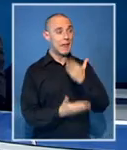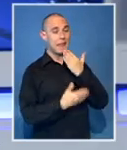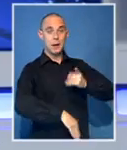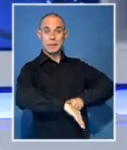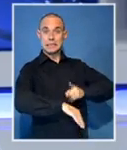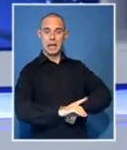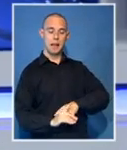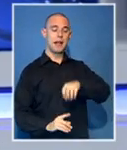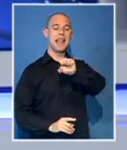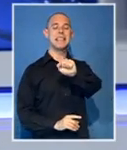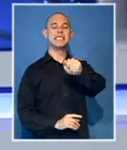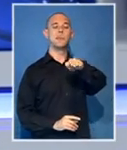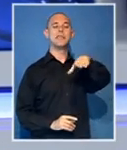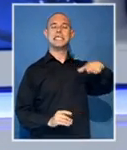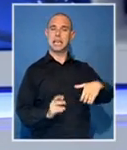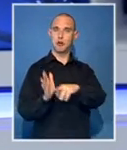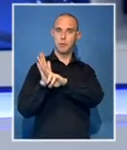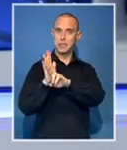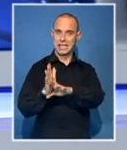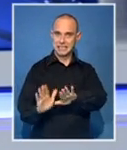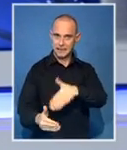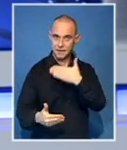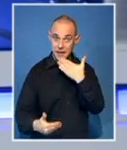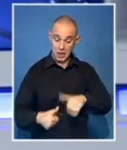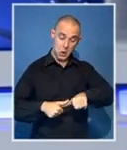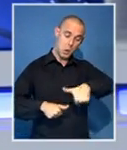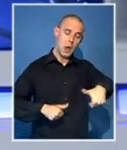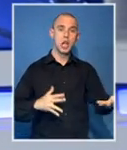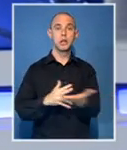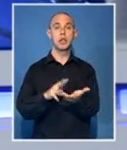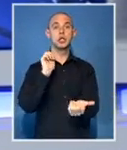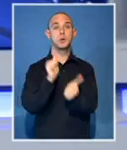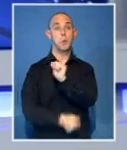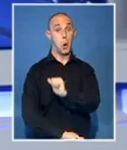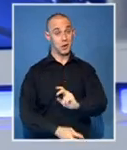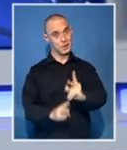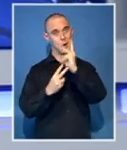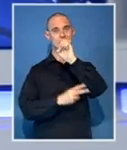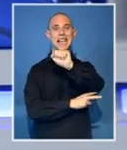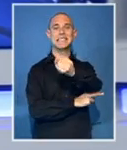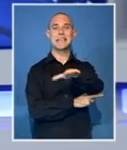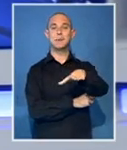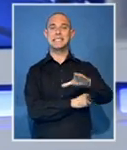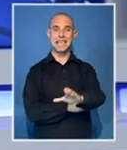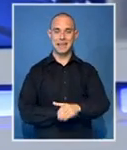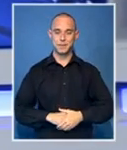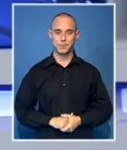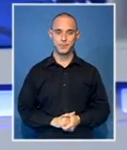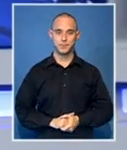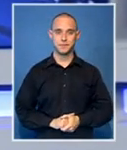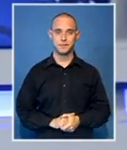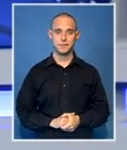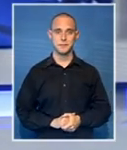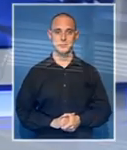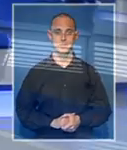was SABC spokesperson Kaiser Kanyaho. There will be sports news with Simon after the break. You're watching SABC News Prime Time. Do stay